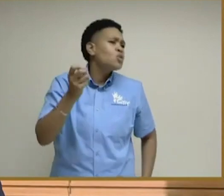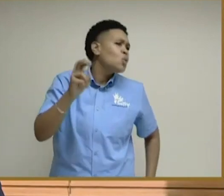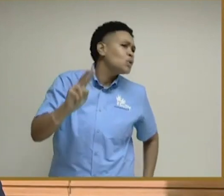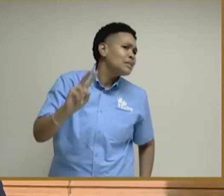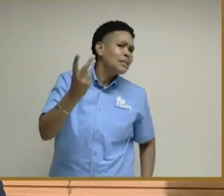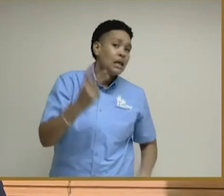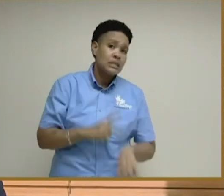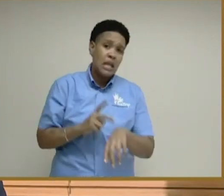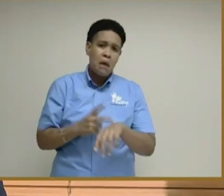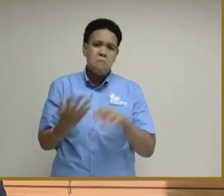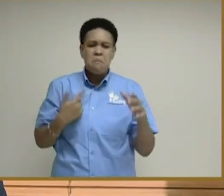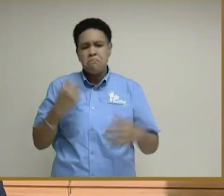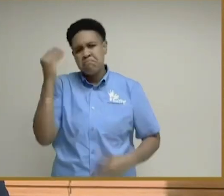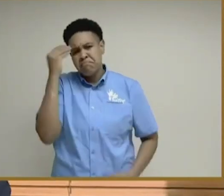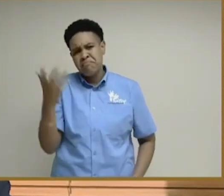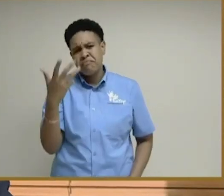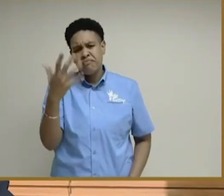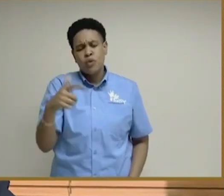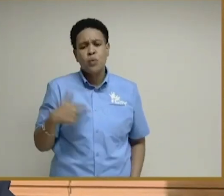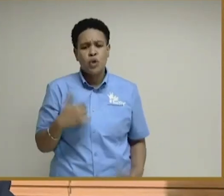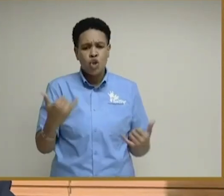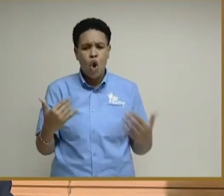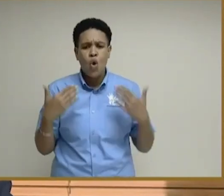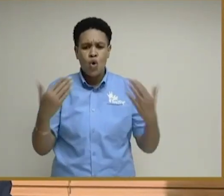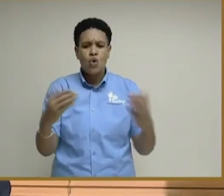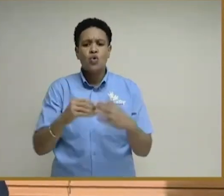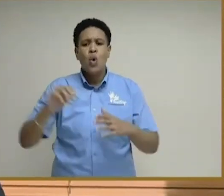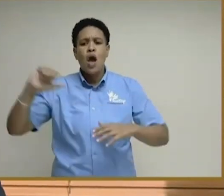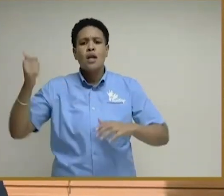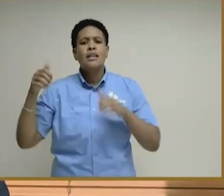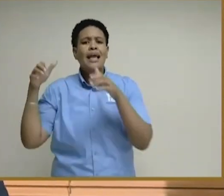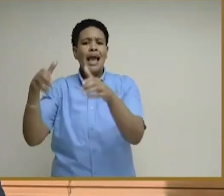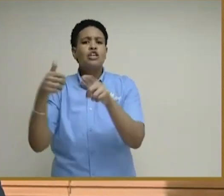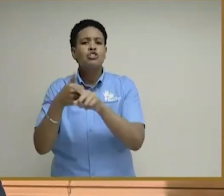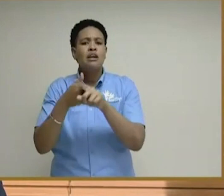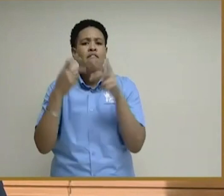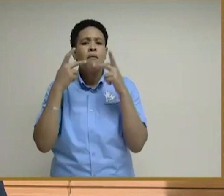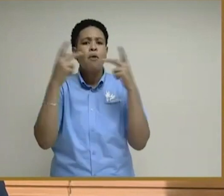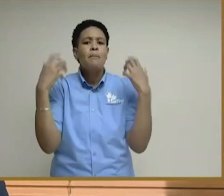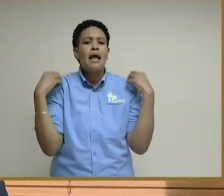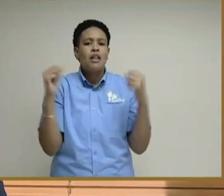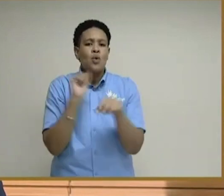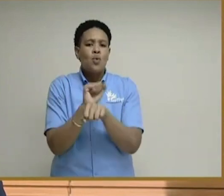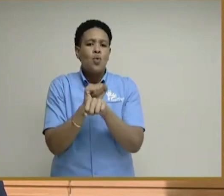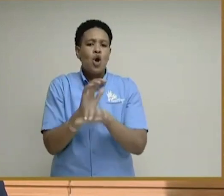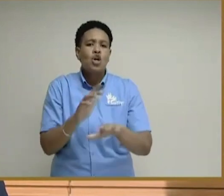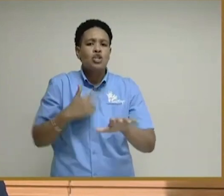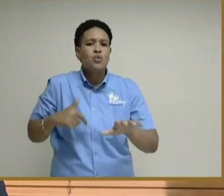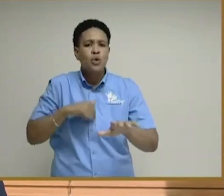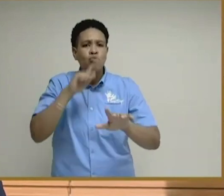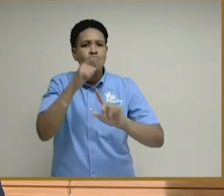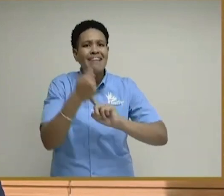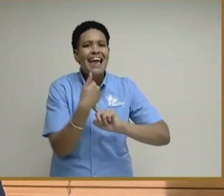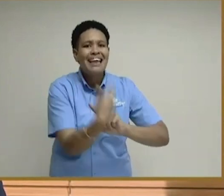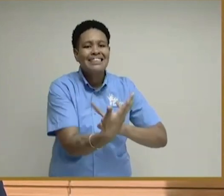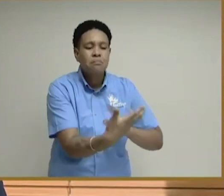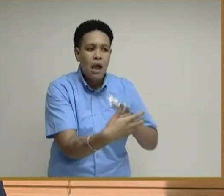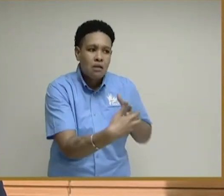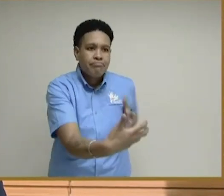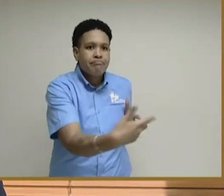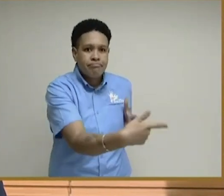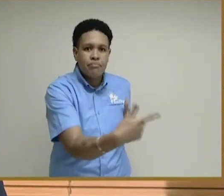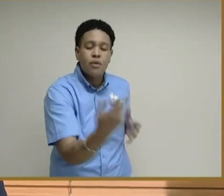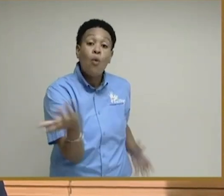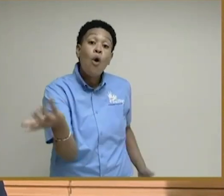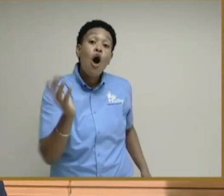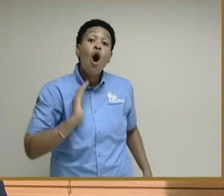I may have said it before, we're moving now to another category of public health workers that we are expanding, and that